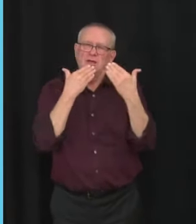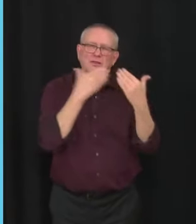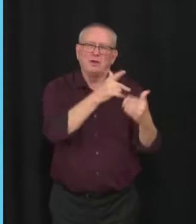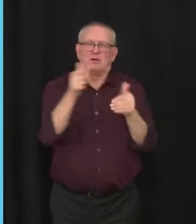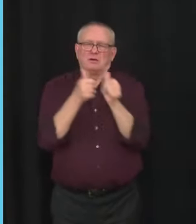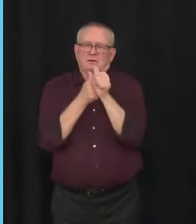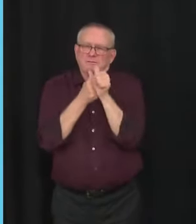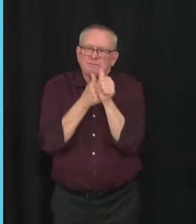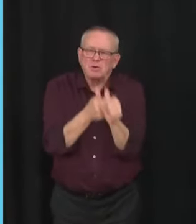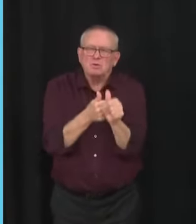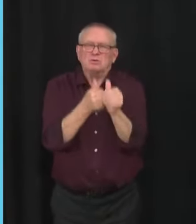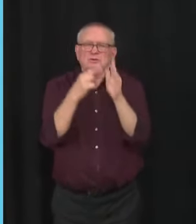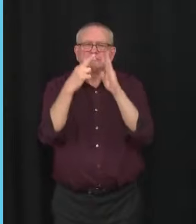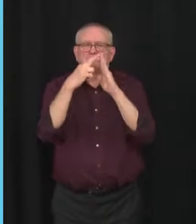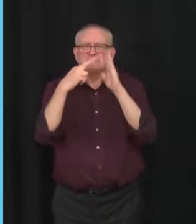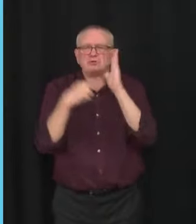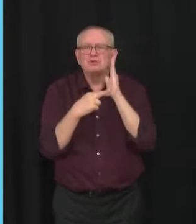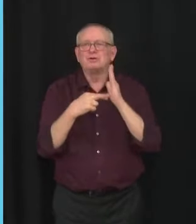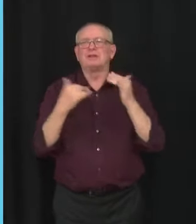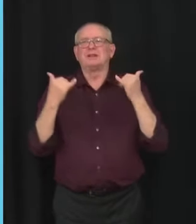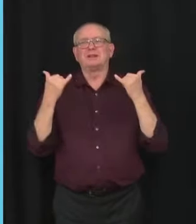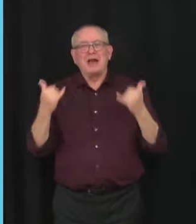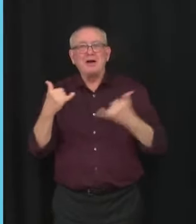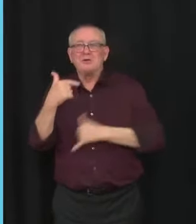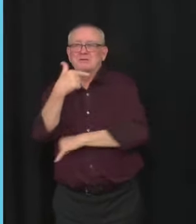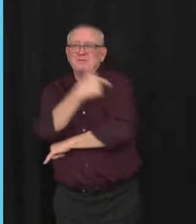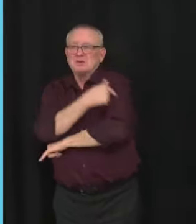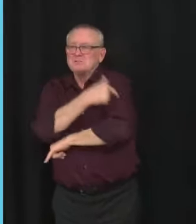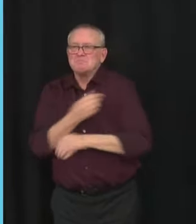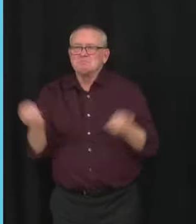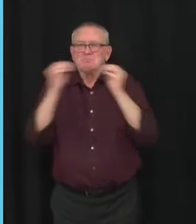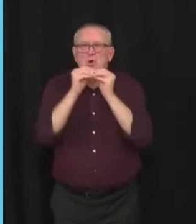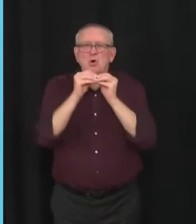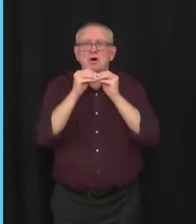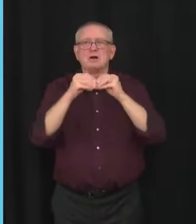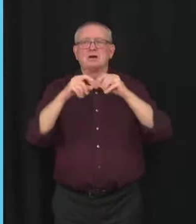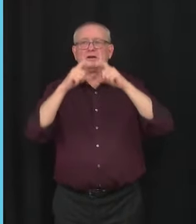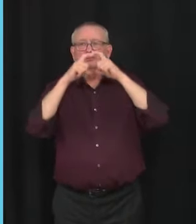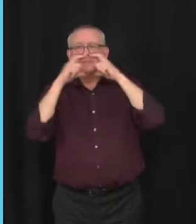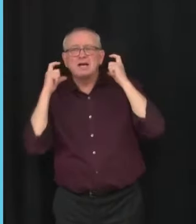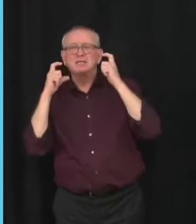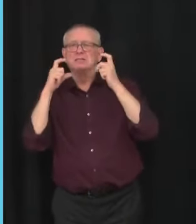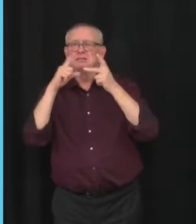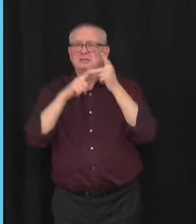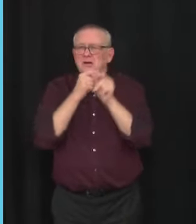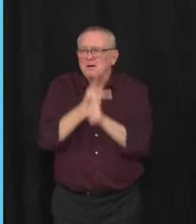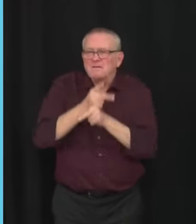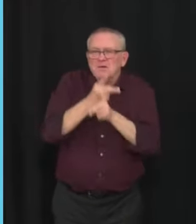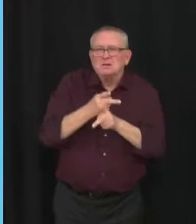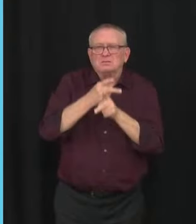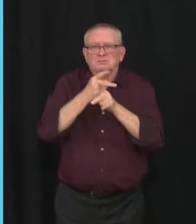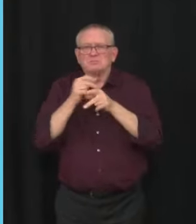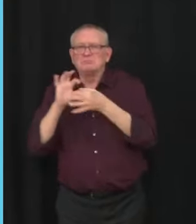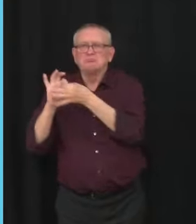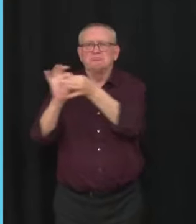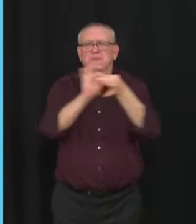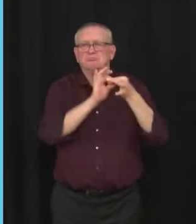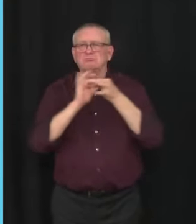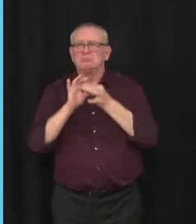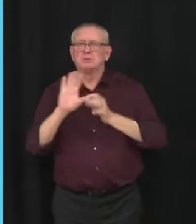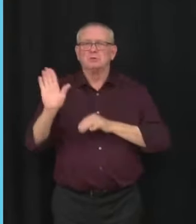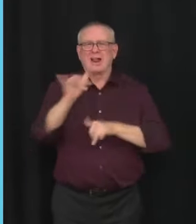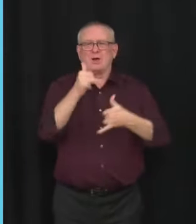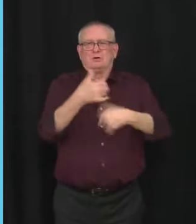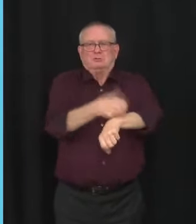the guidelines, to get vaccinated, and just to look out for one another. Thanks to your efforts, we've got through the